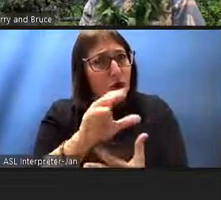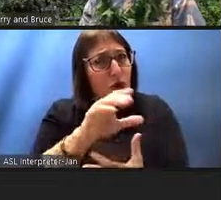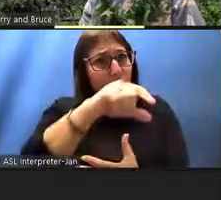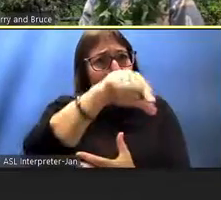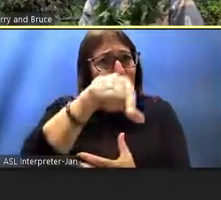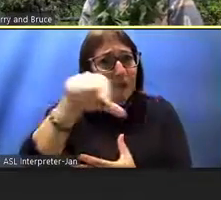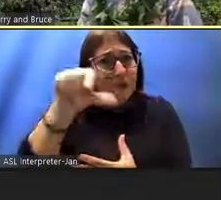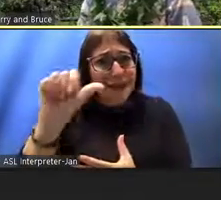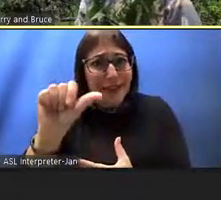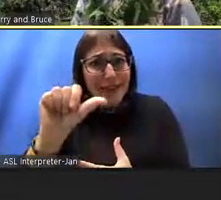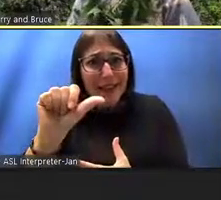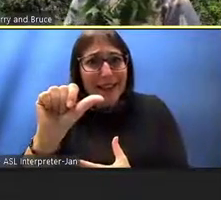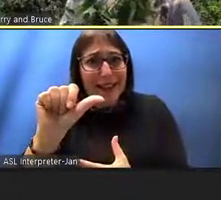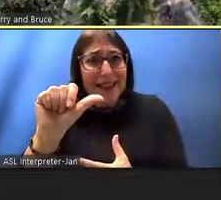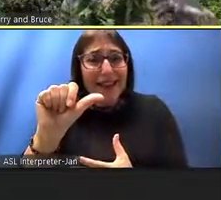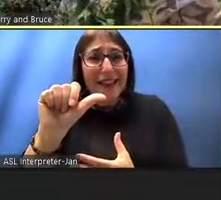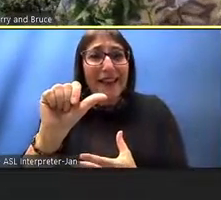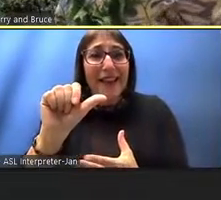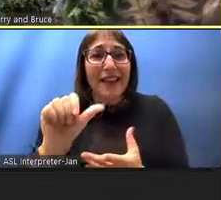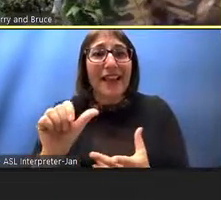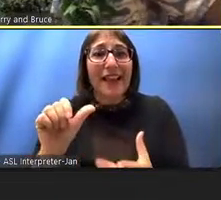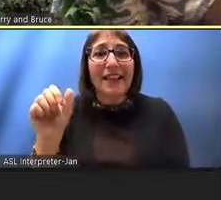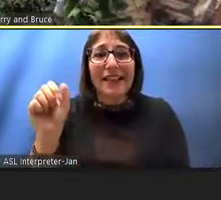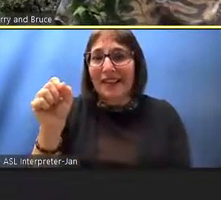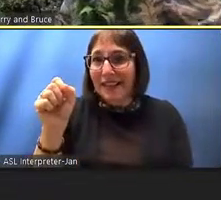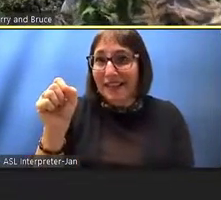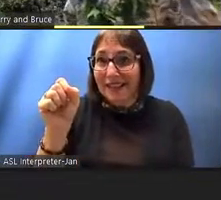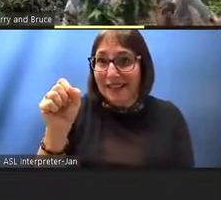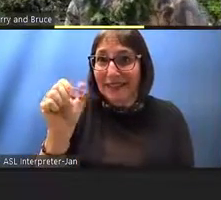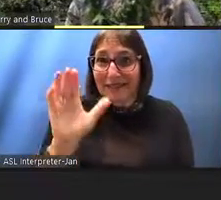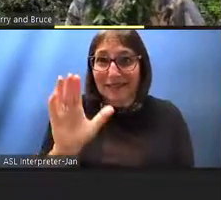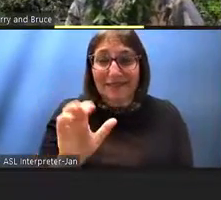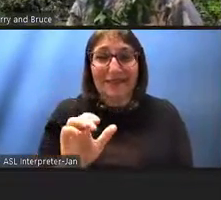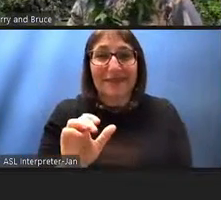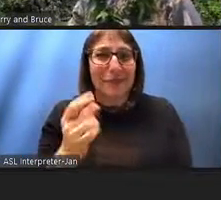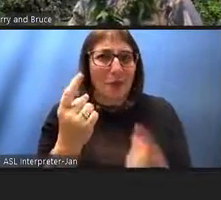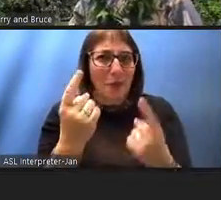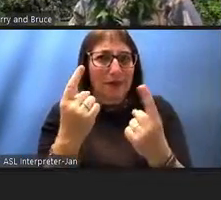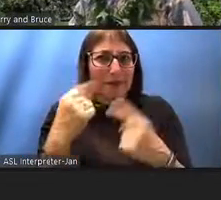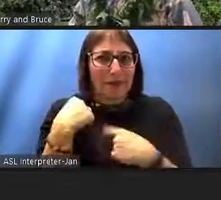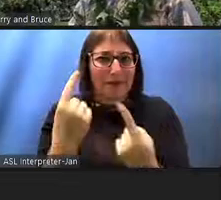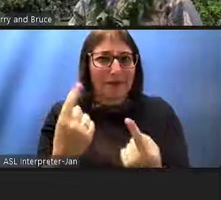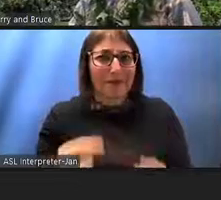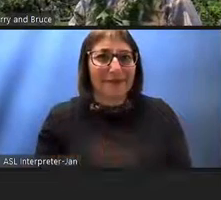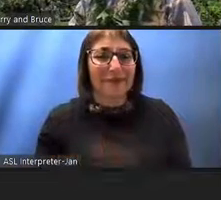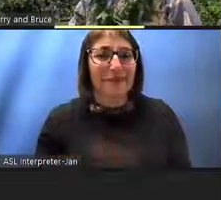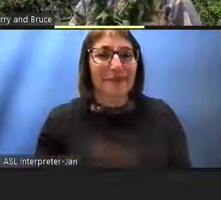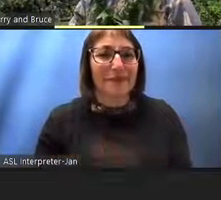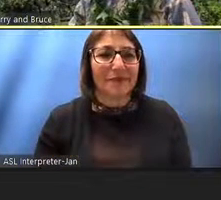i guess yeah they're uh so we just had one each okay a moment ago so